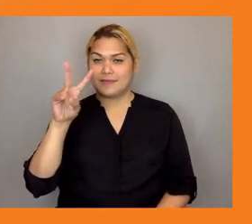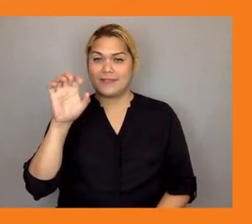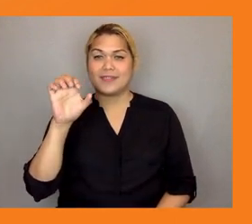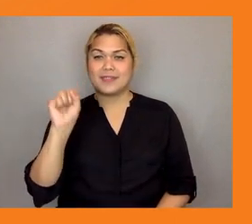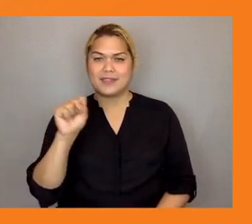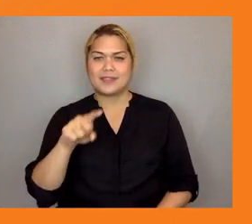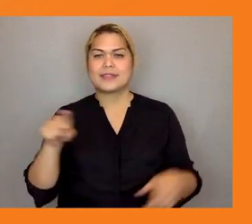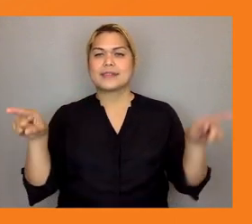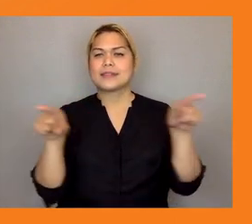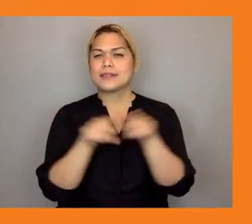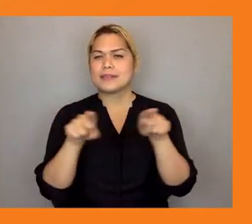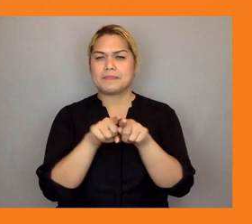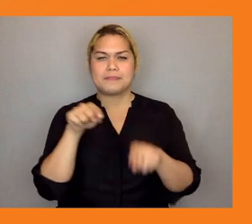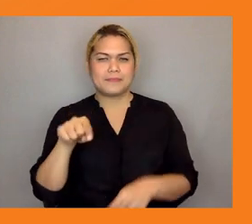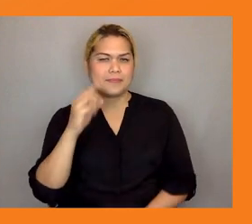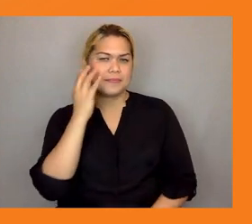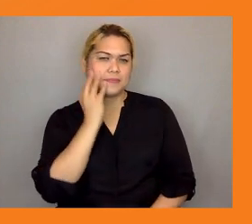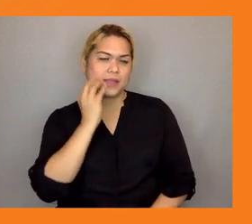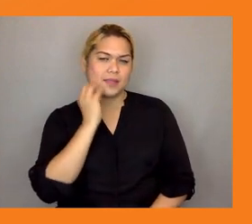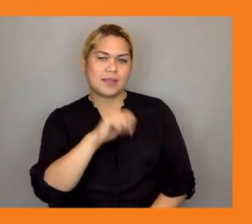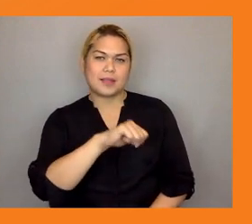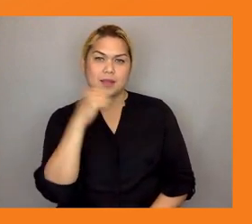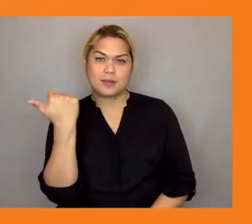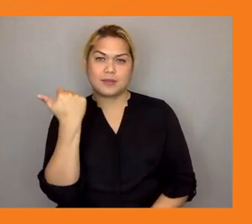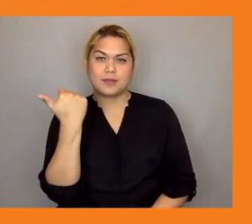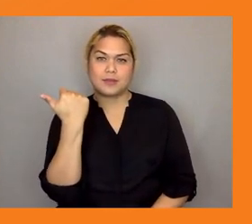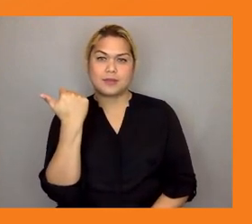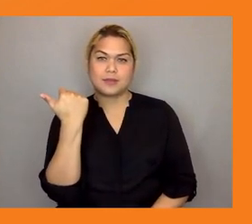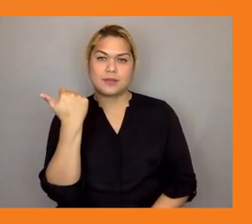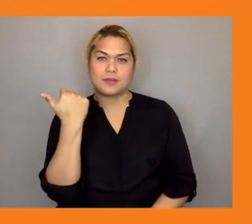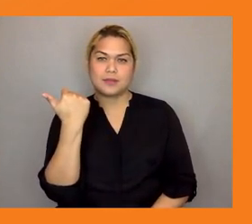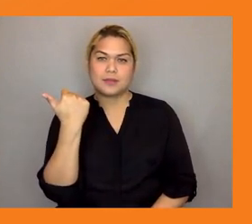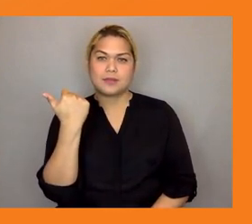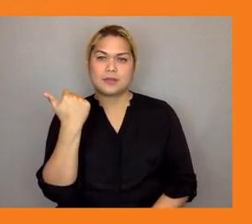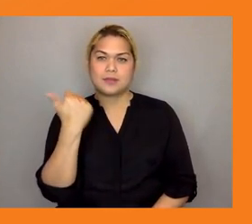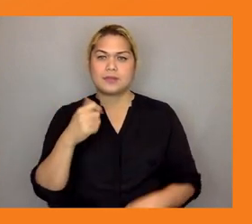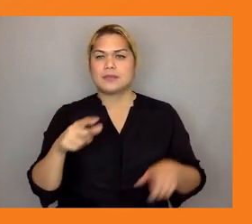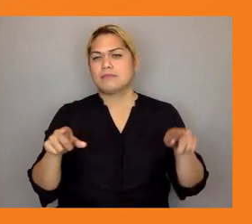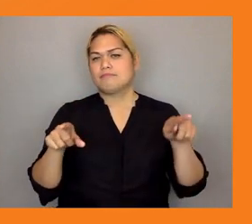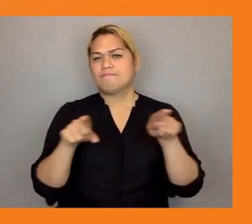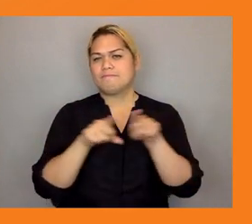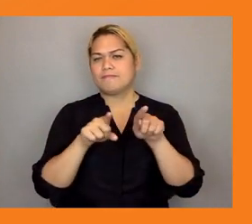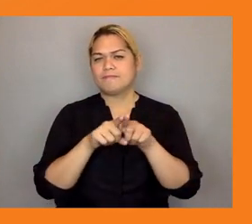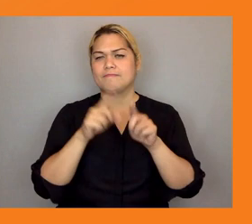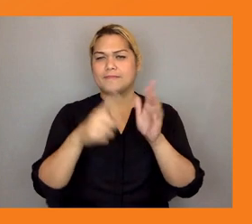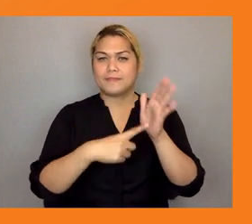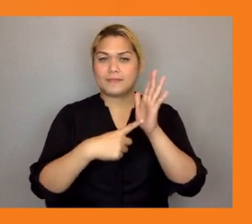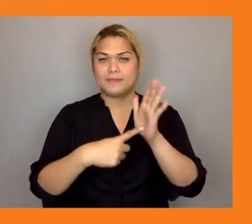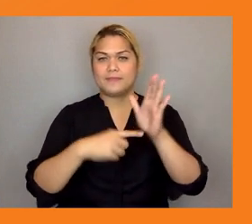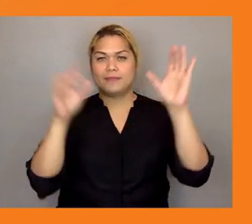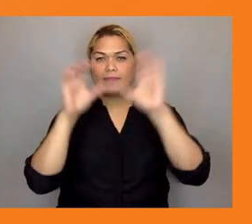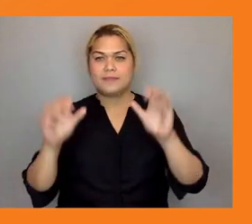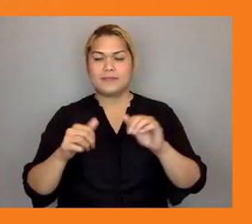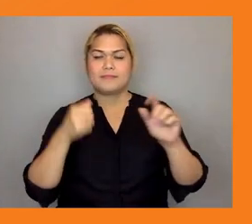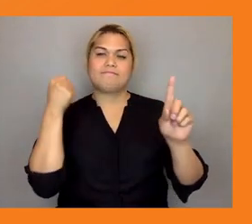kiribats um they feel the same way especially related to the climate impacts um but if the maldives feel